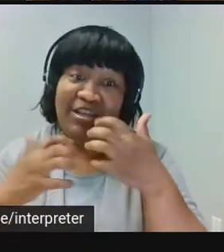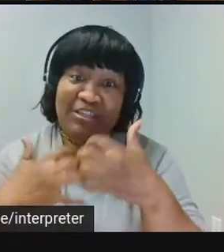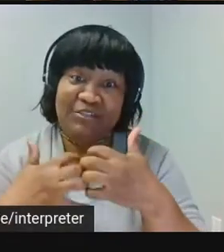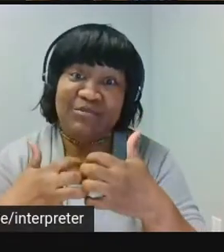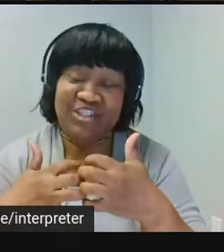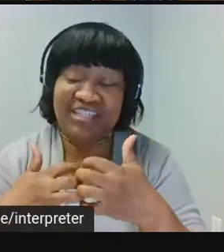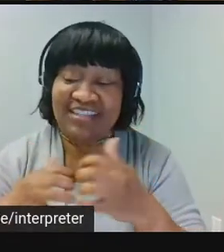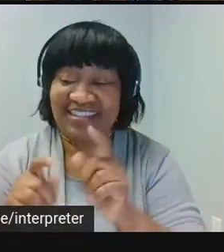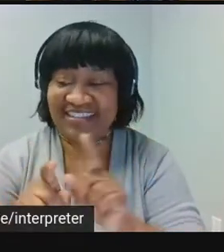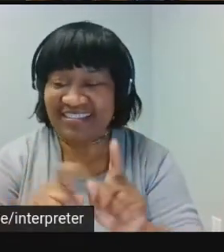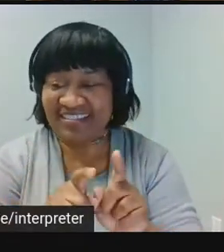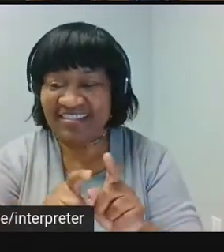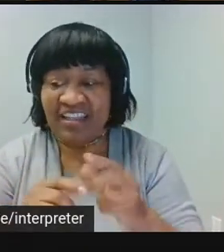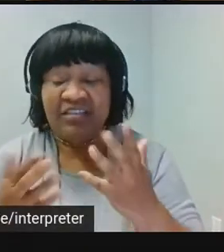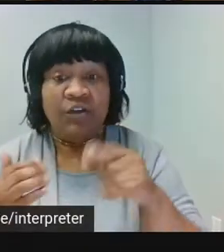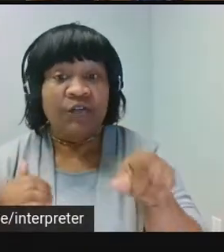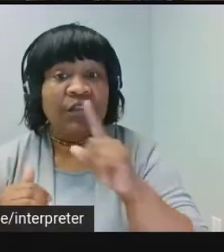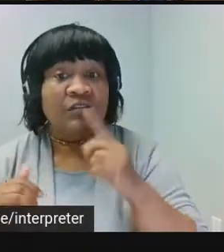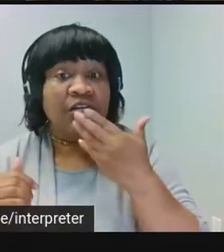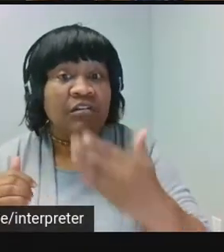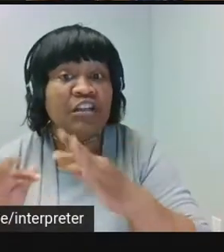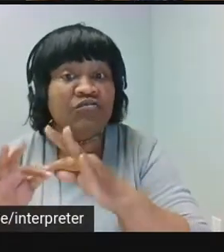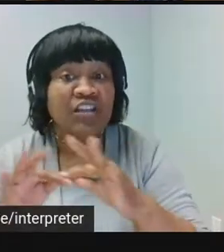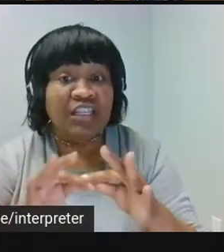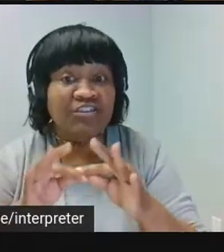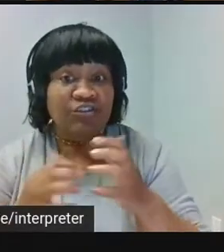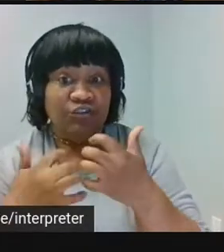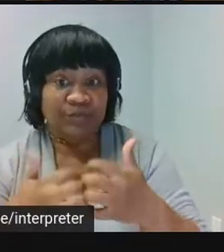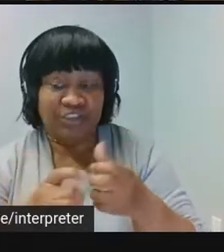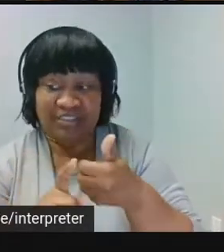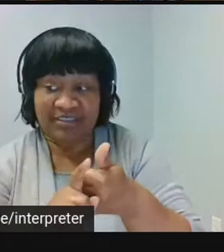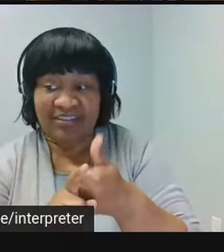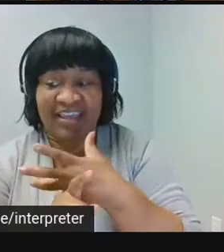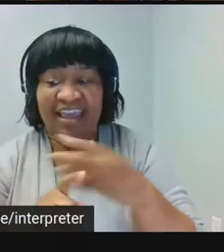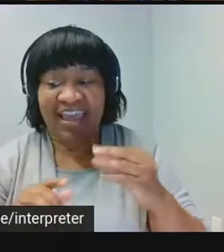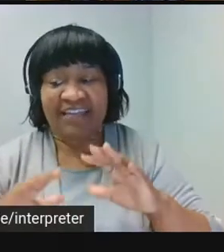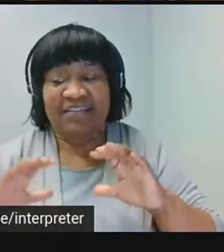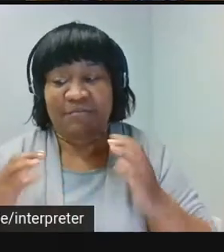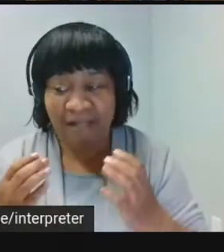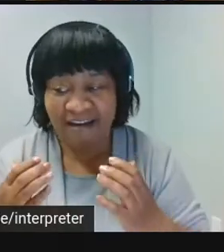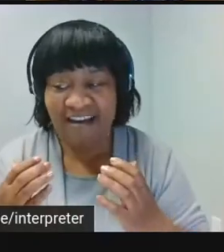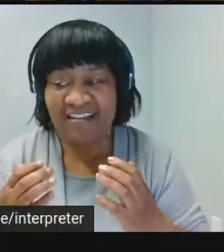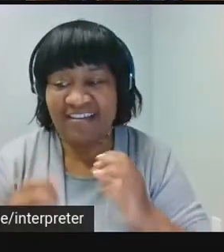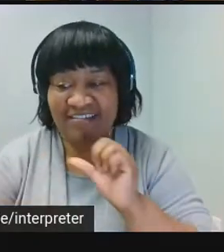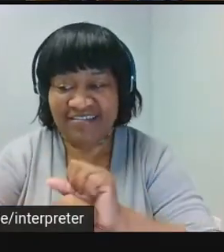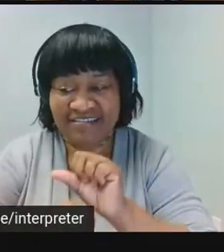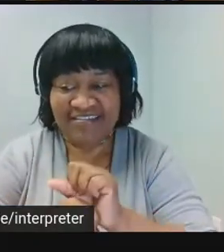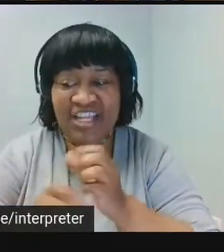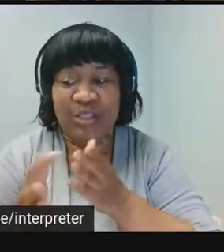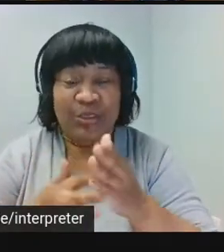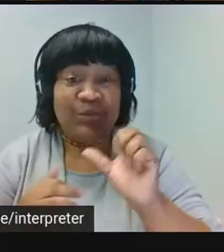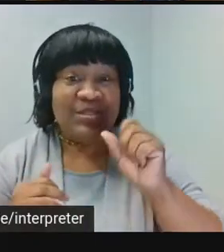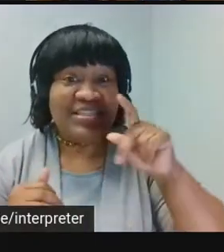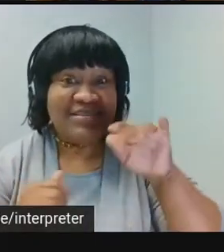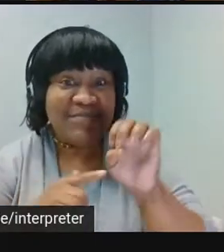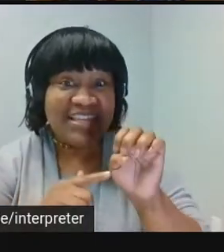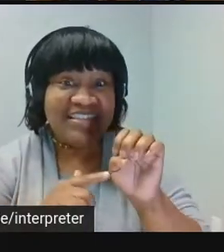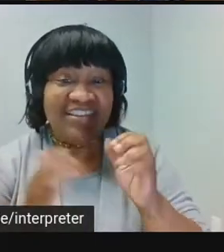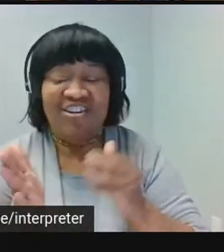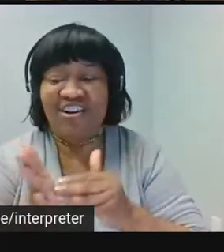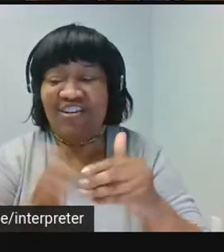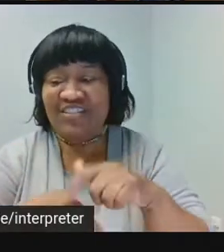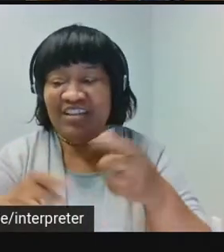those machines. So there's this relationship to the machine and the body and working through space where oftentimes